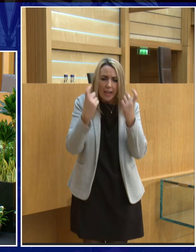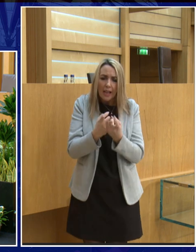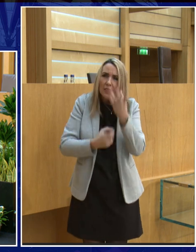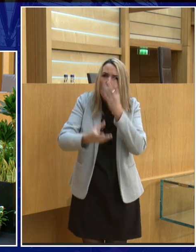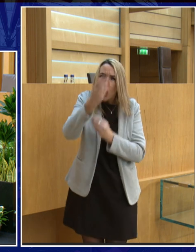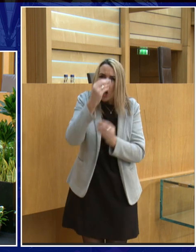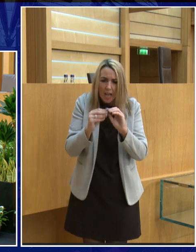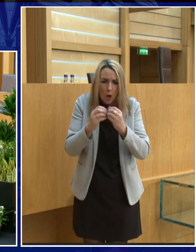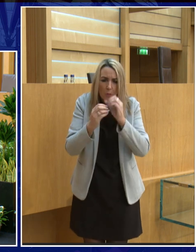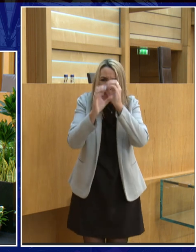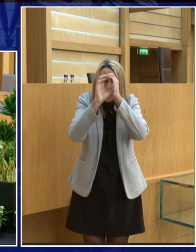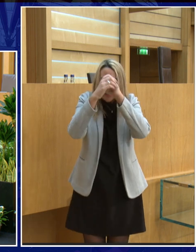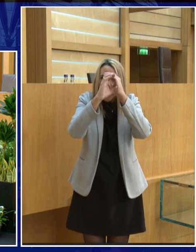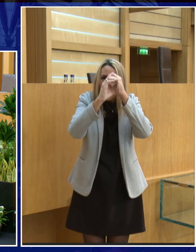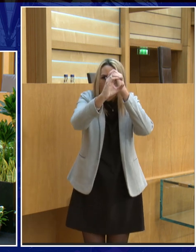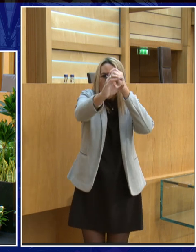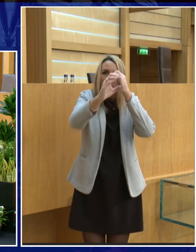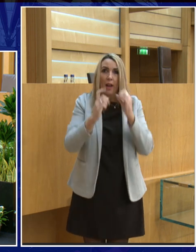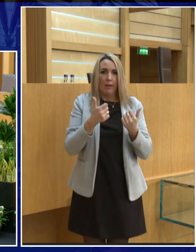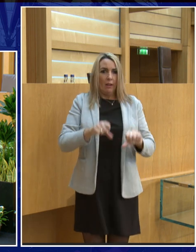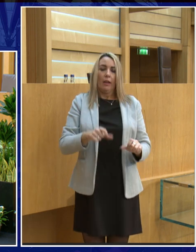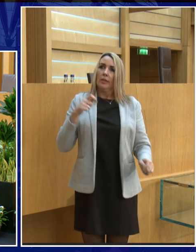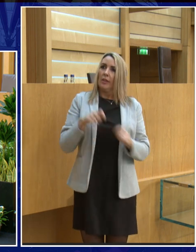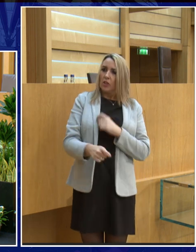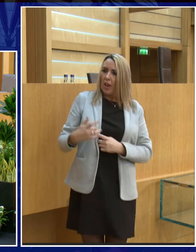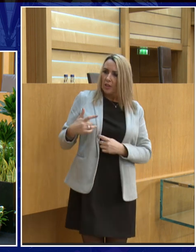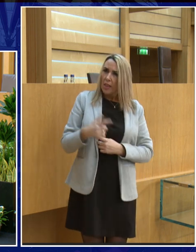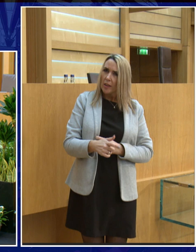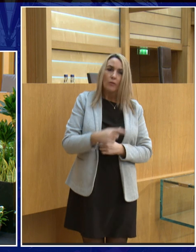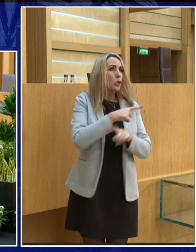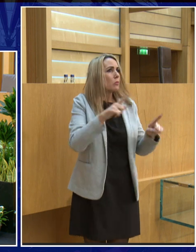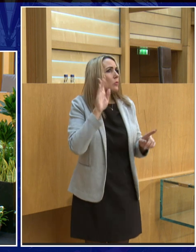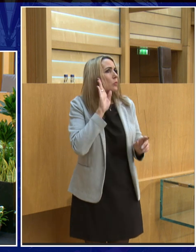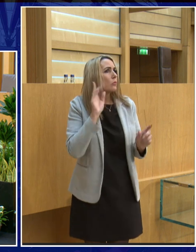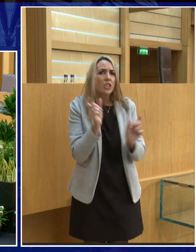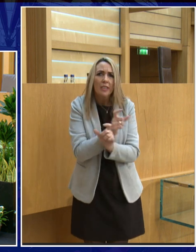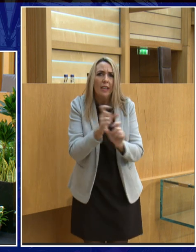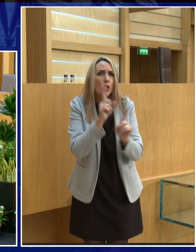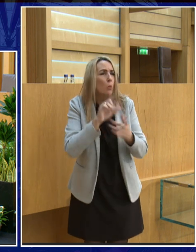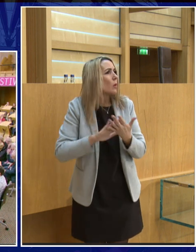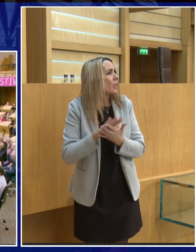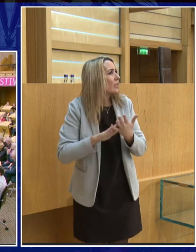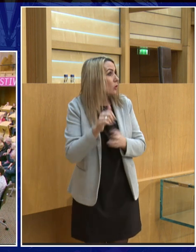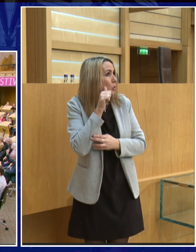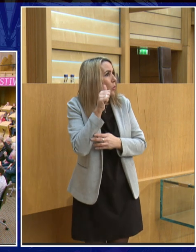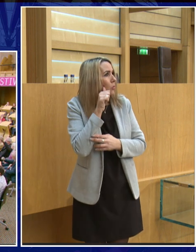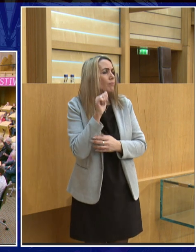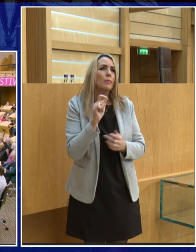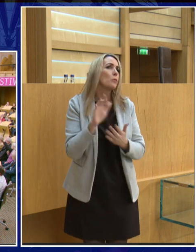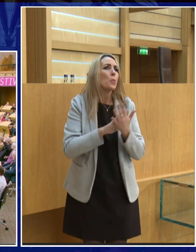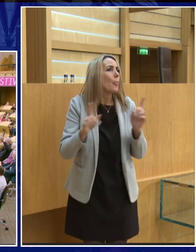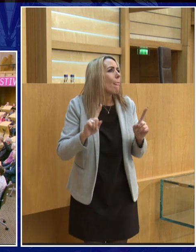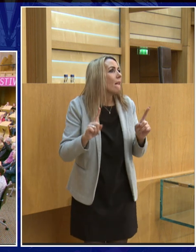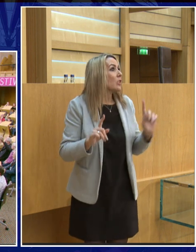and a space scientist was born. Who knows what dyslexia is? Ah. Yes. It's trouble with?